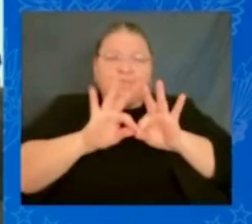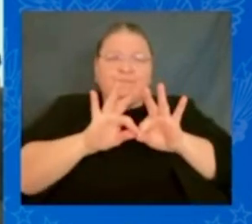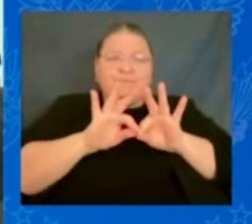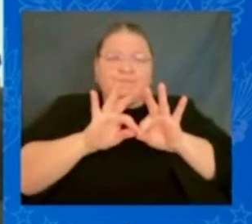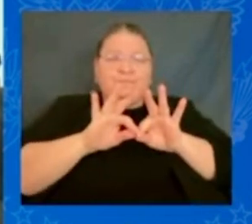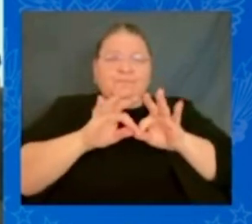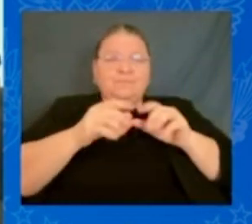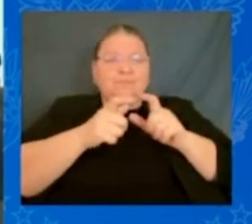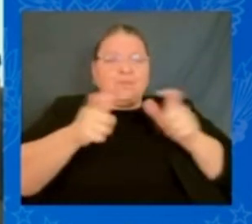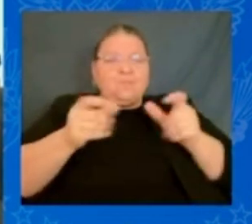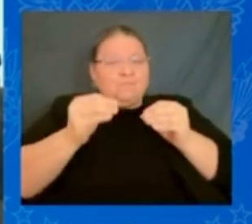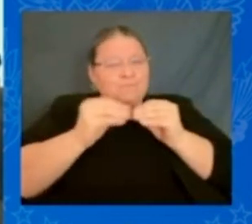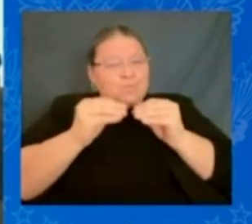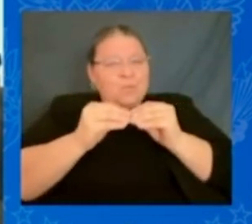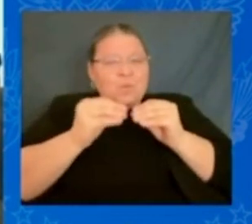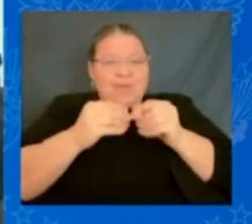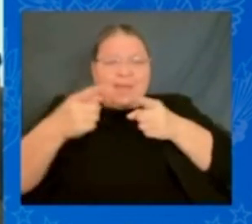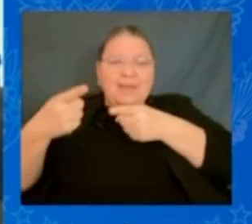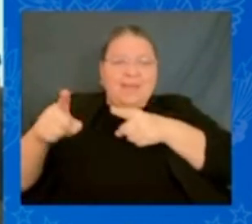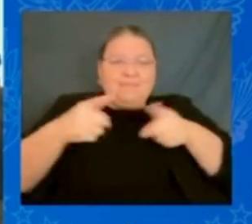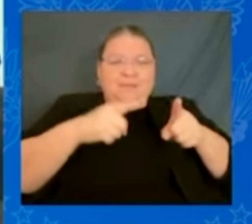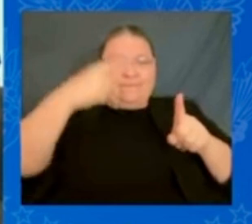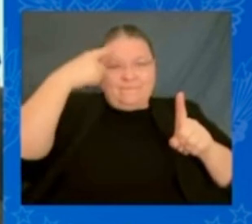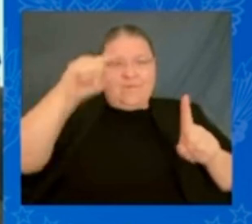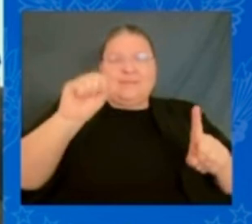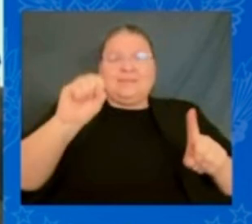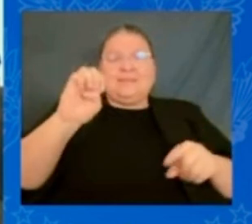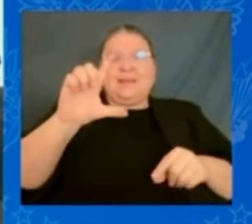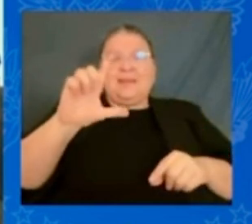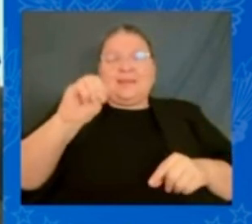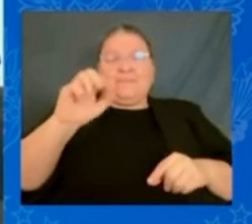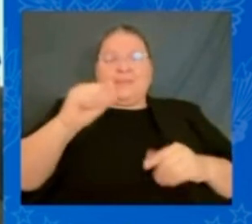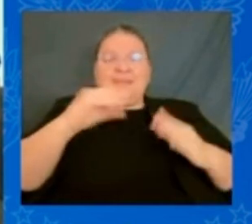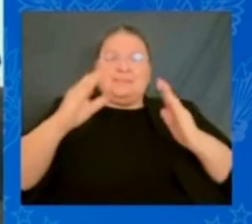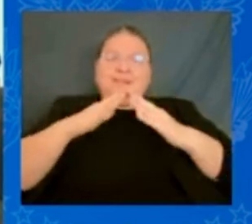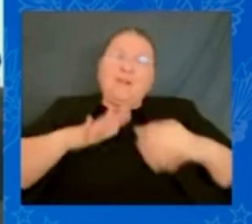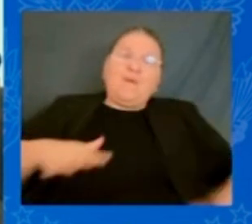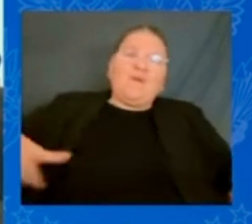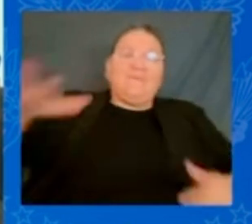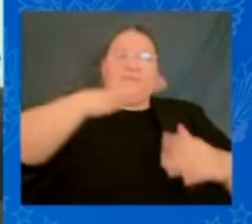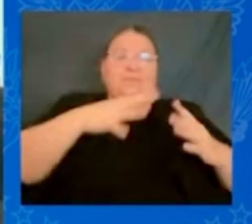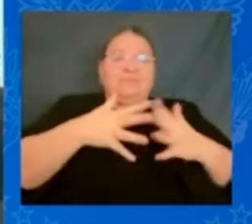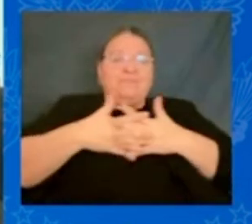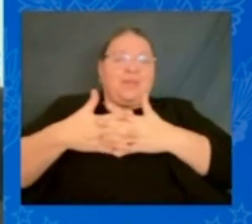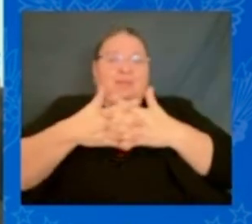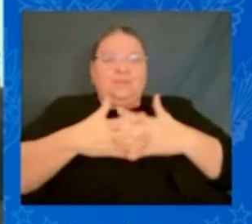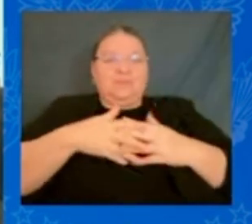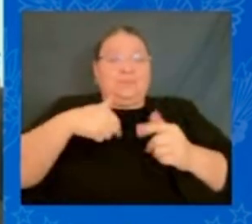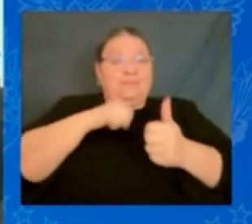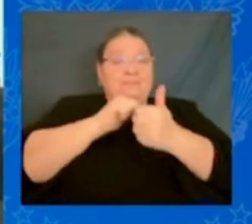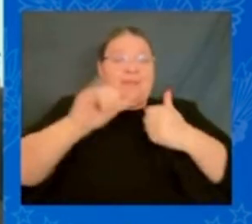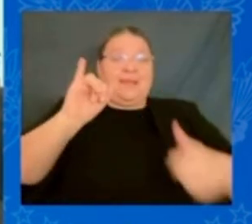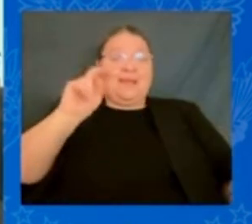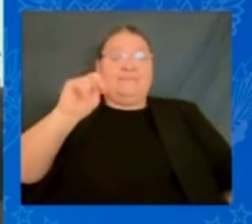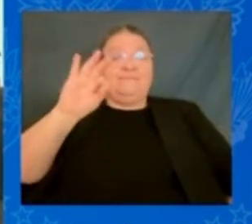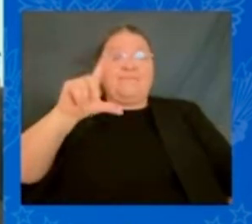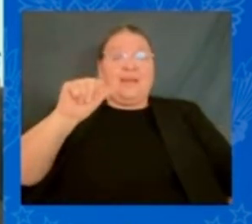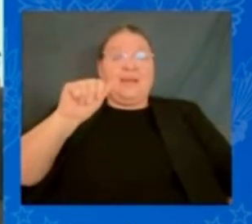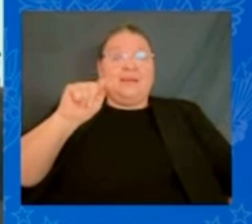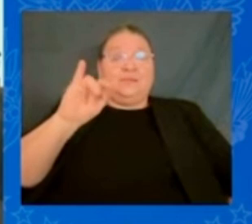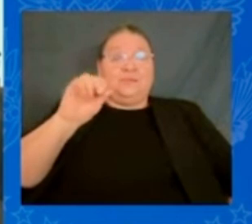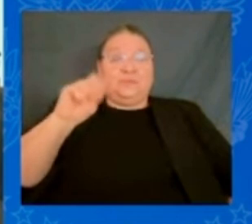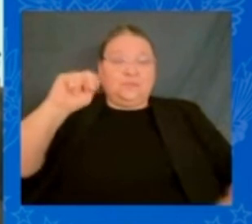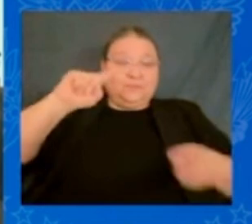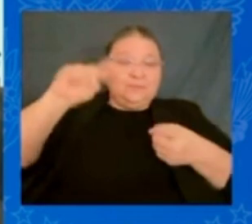cities like all across America. When I passed the Inflation Reduction Act — which, again, the other team didn't participate at all —